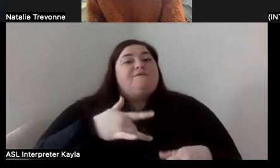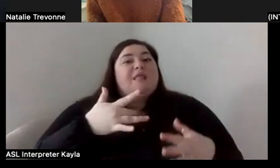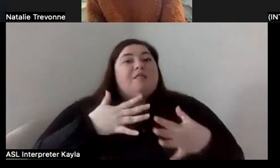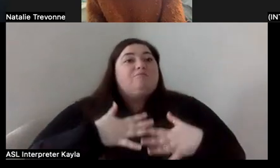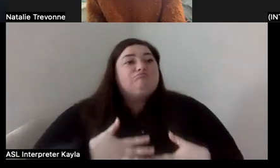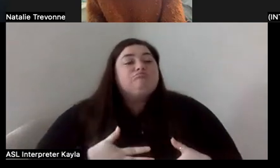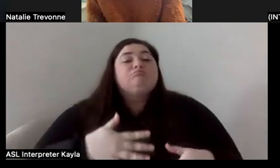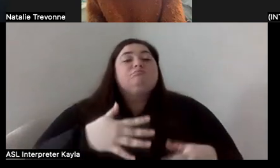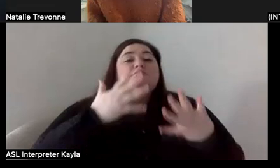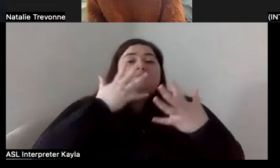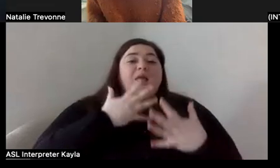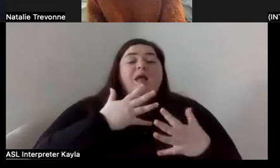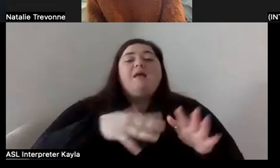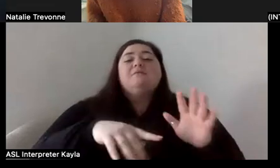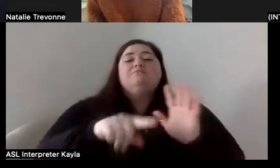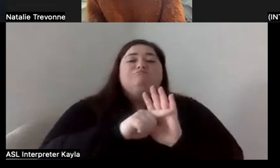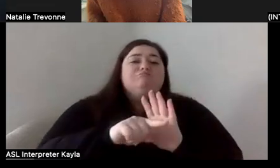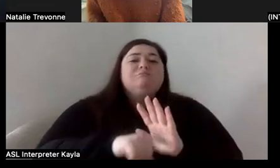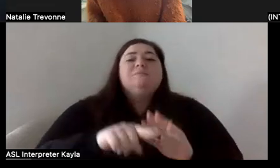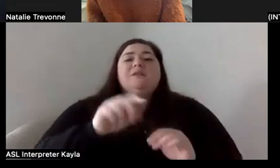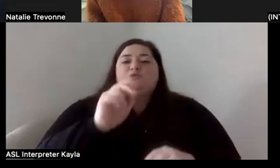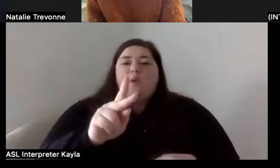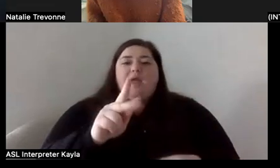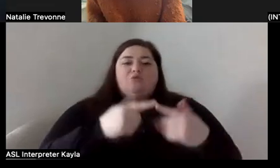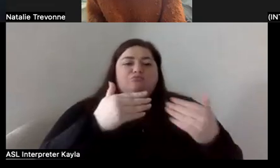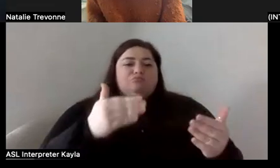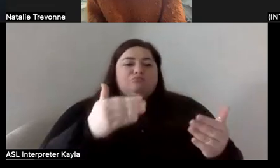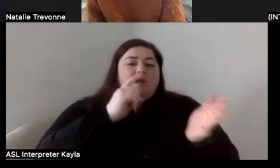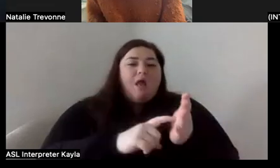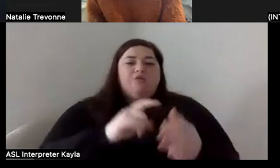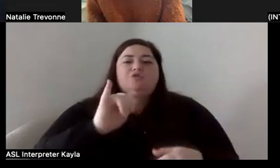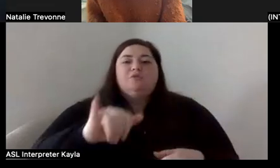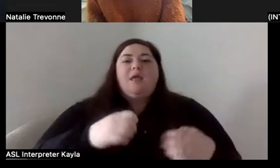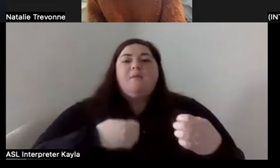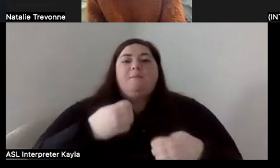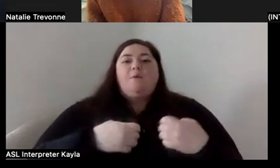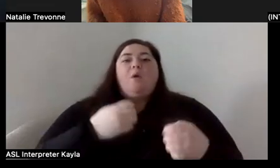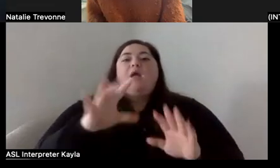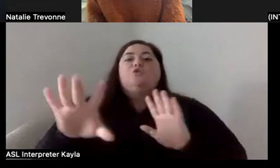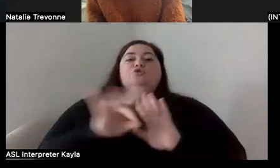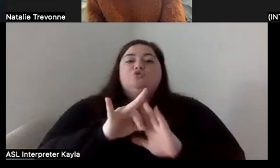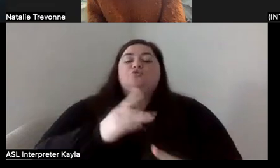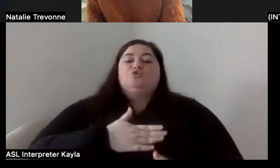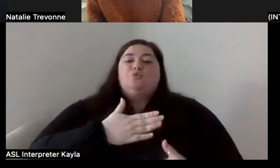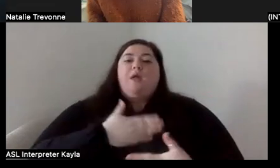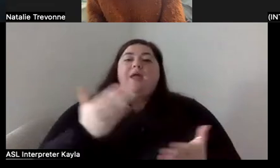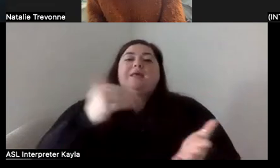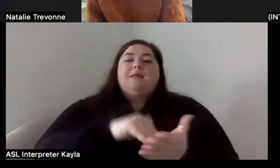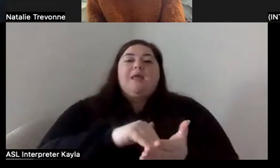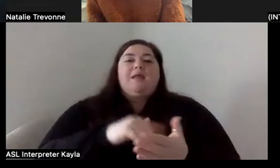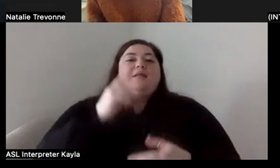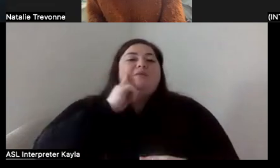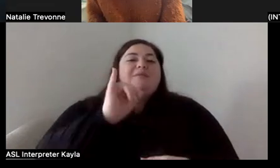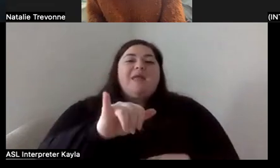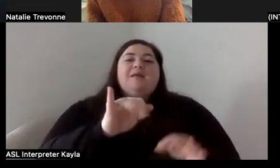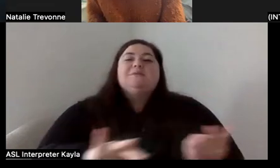okay to feel down and acknowledge those feelings, and then choose joy again. And I think that's really important,